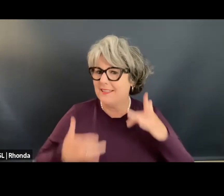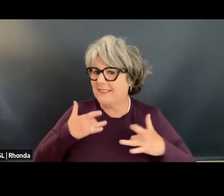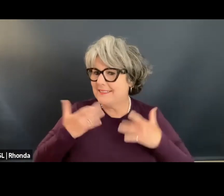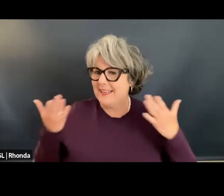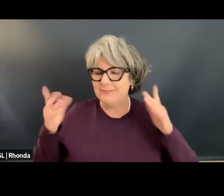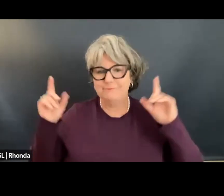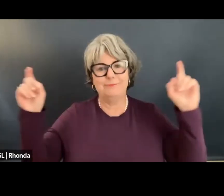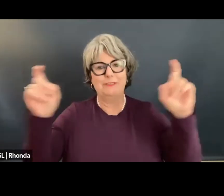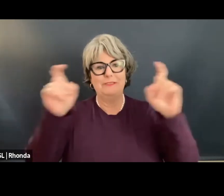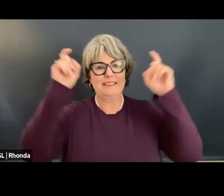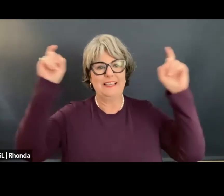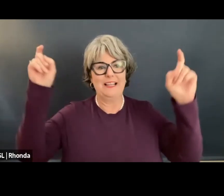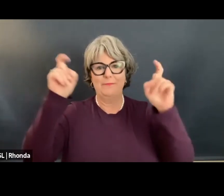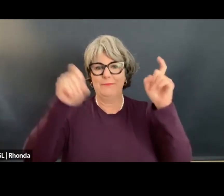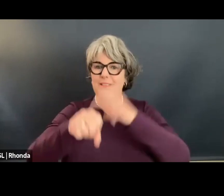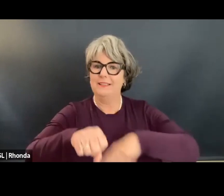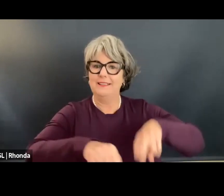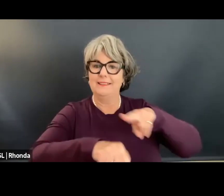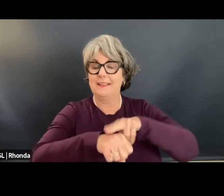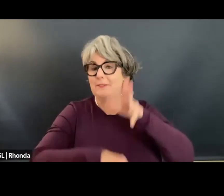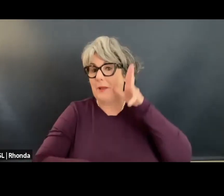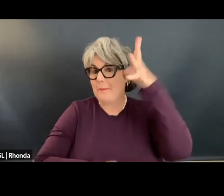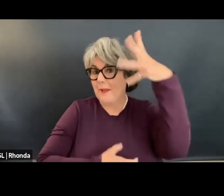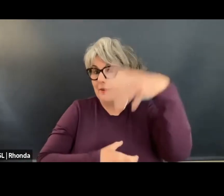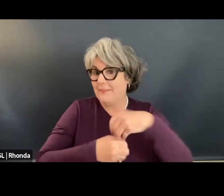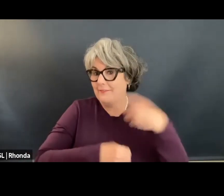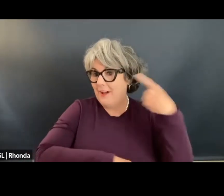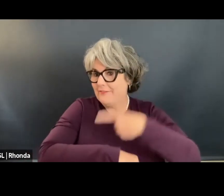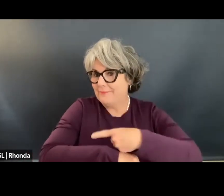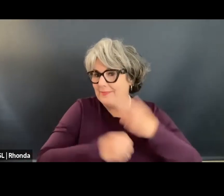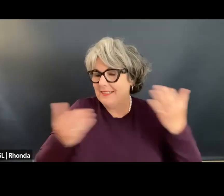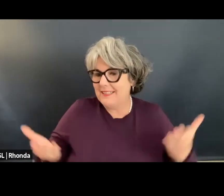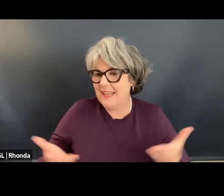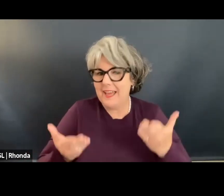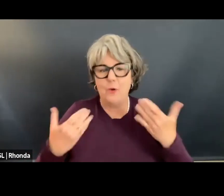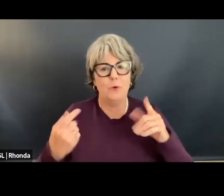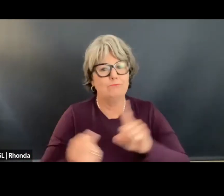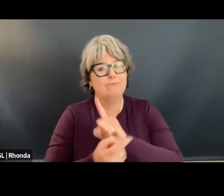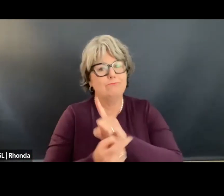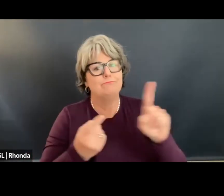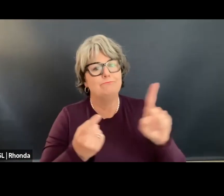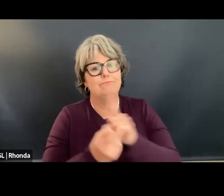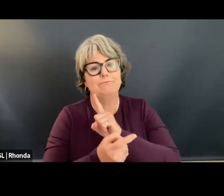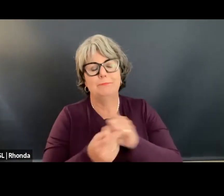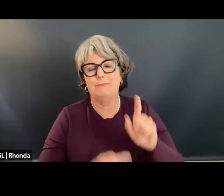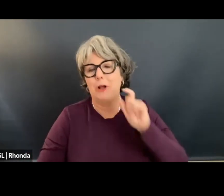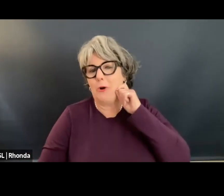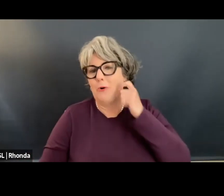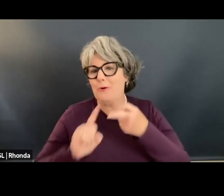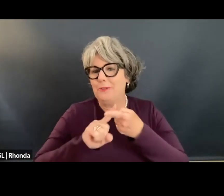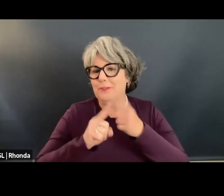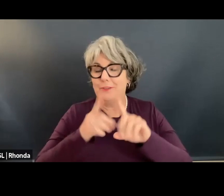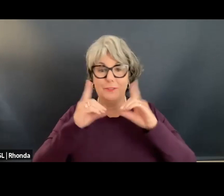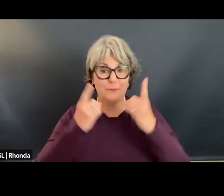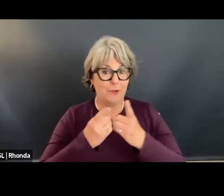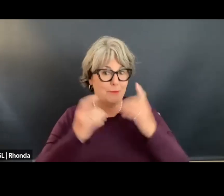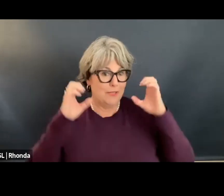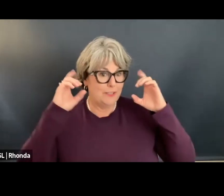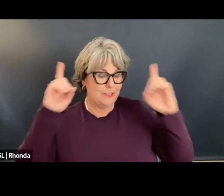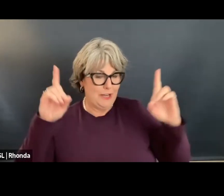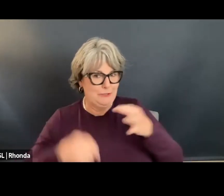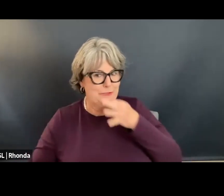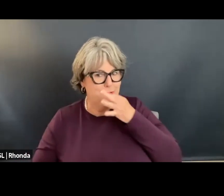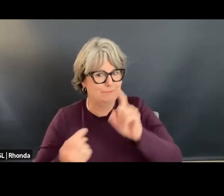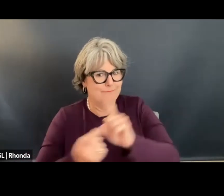to celebrate National Parent Involvement Day. You're going to meet some of my coolest friends at the Department of Education very